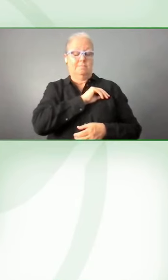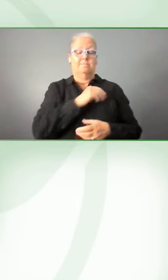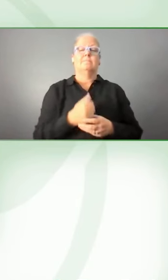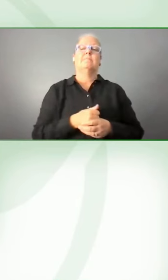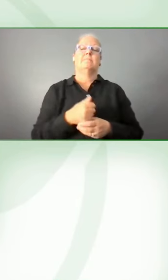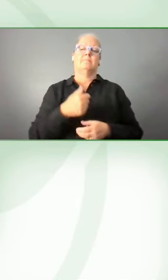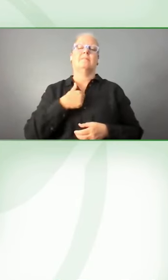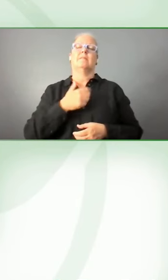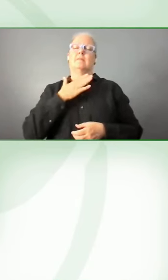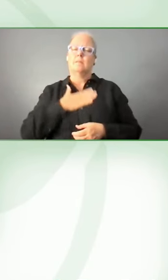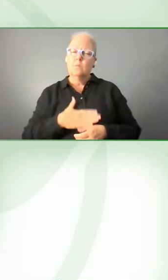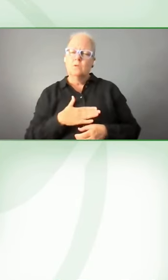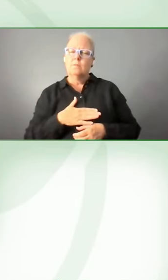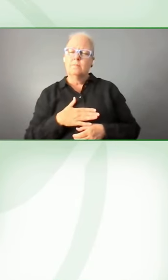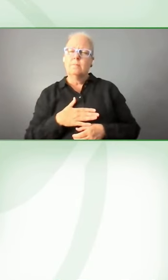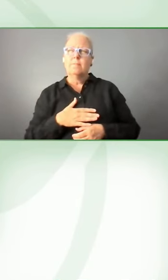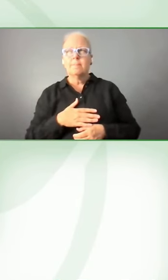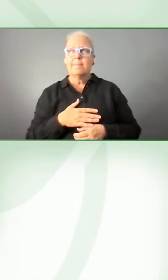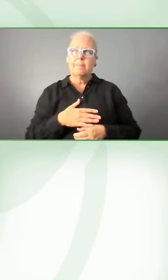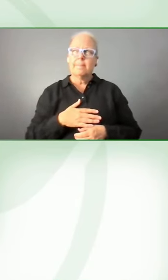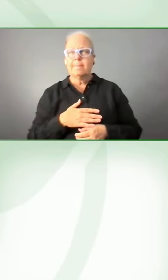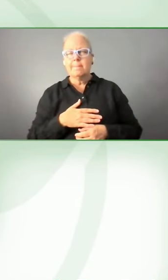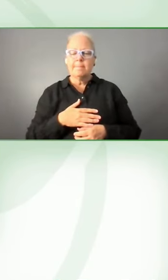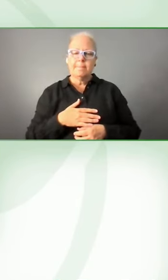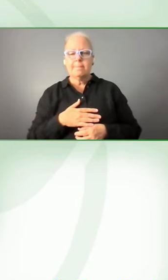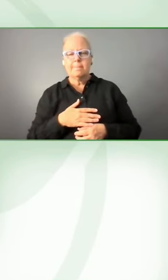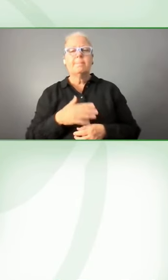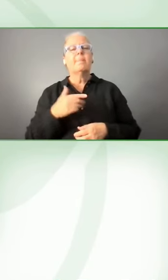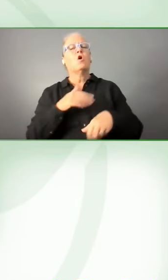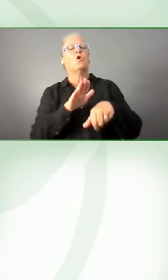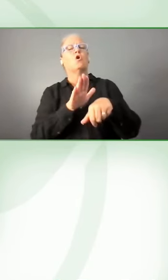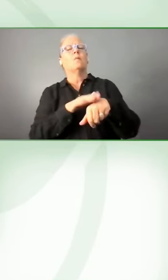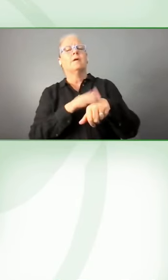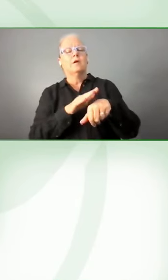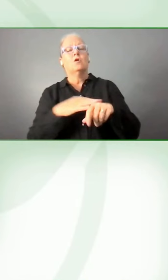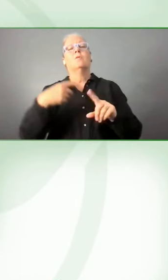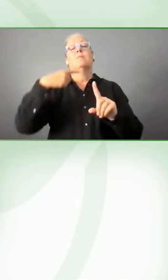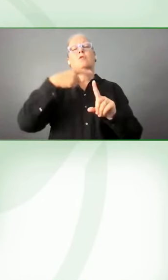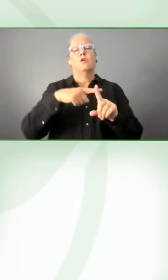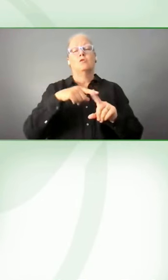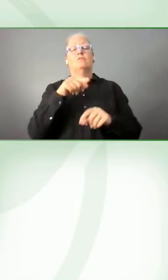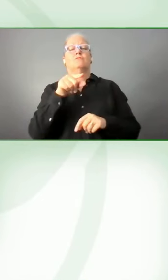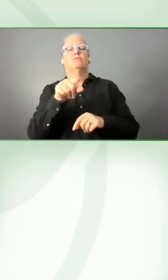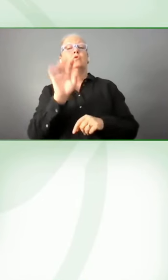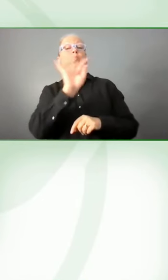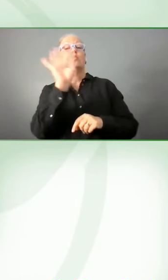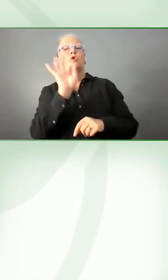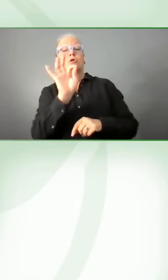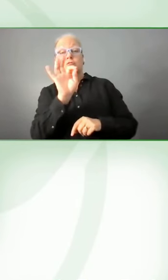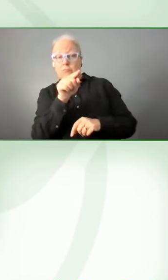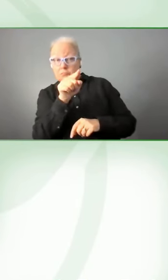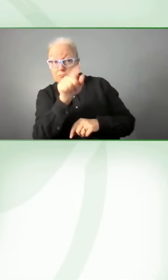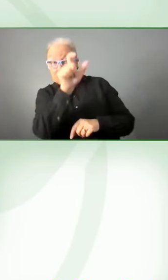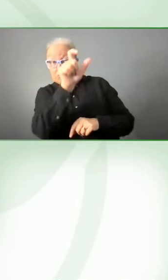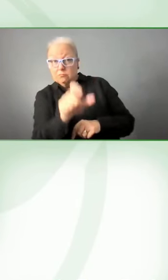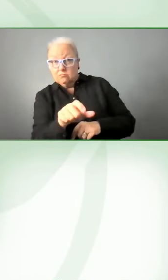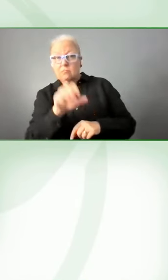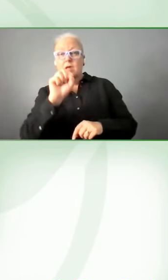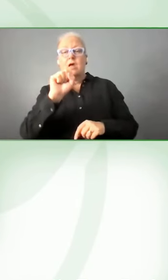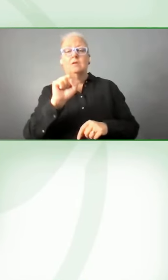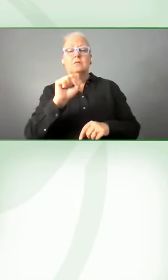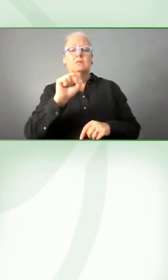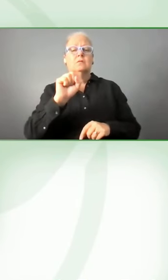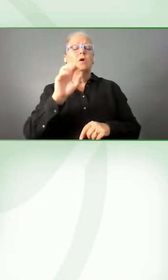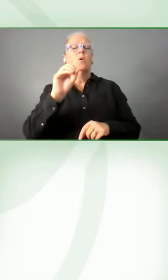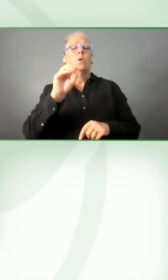make, a, uh, short comment on a question to Oscar. Uh, in these days, uh, a bill